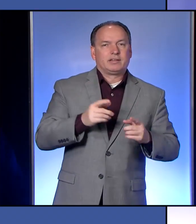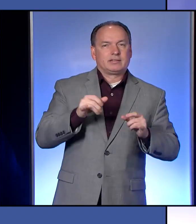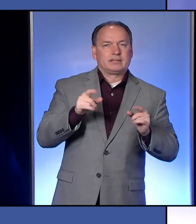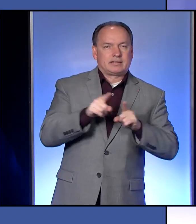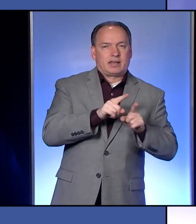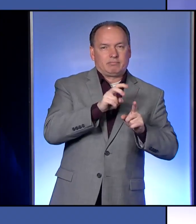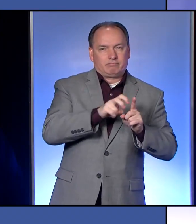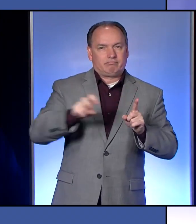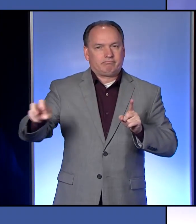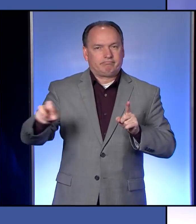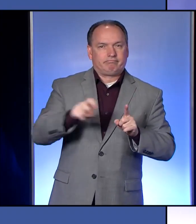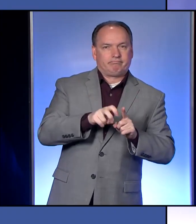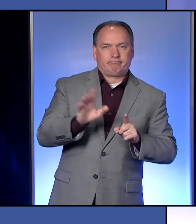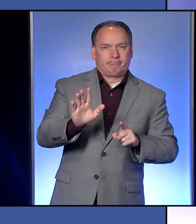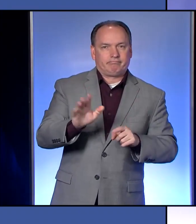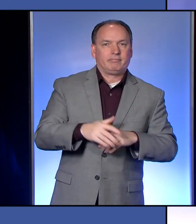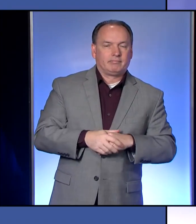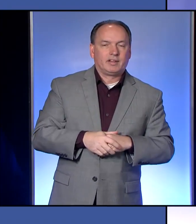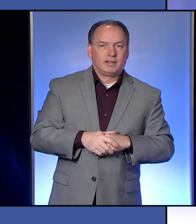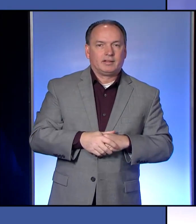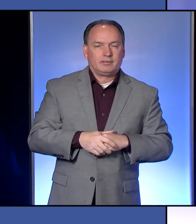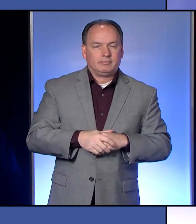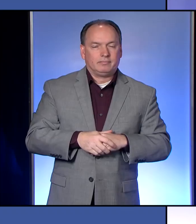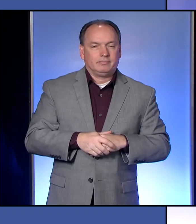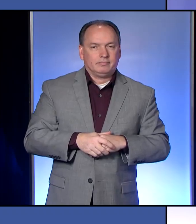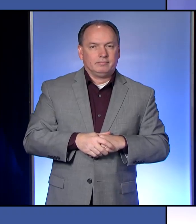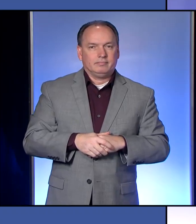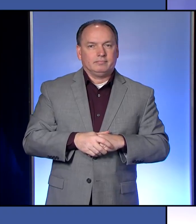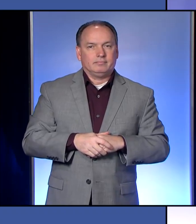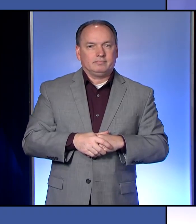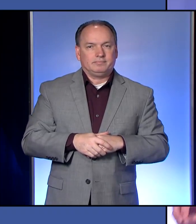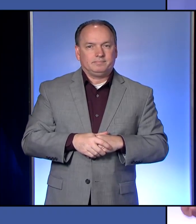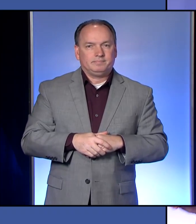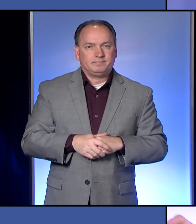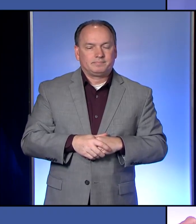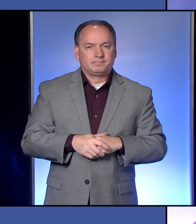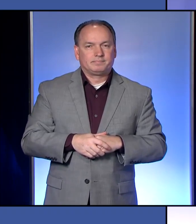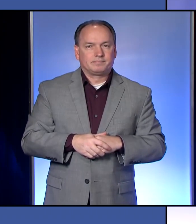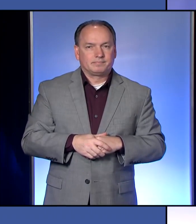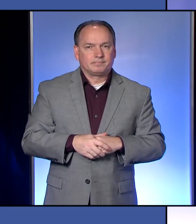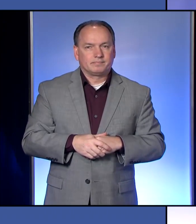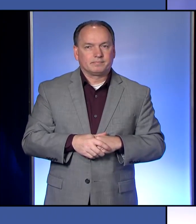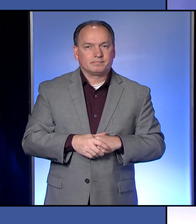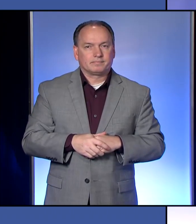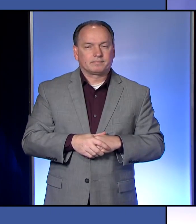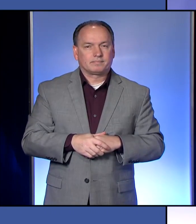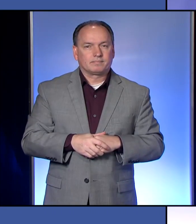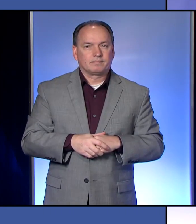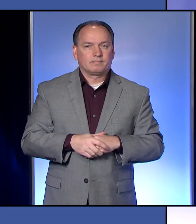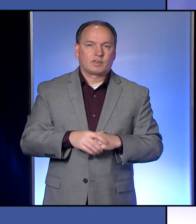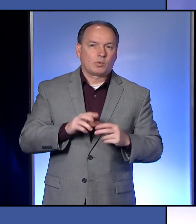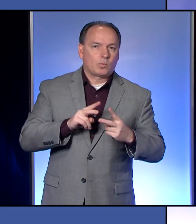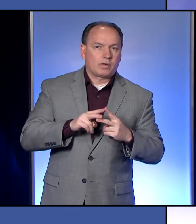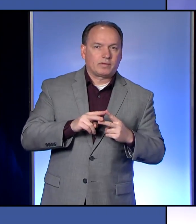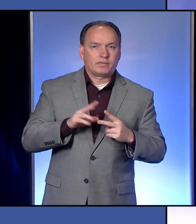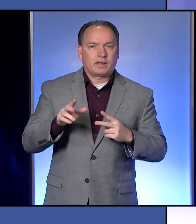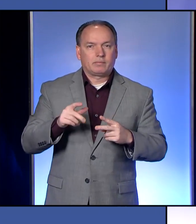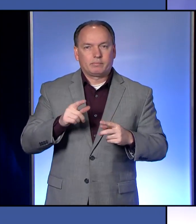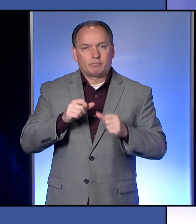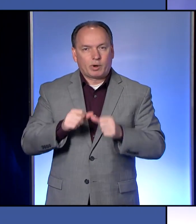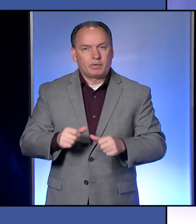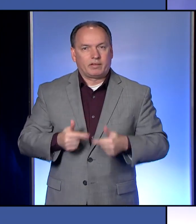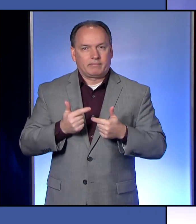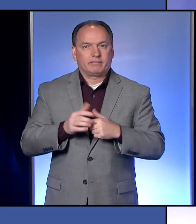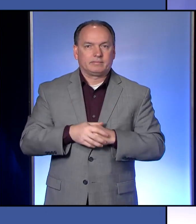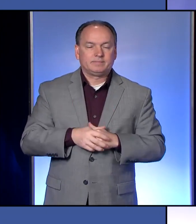even somewhere much further away, that it would actually stay in that county where they reside, where their permanent residence is.